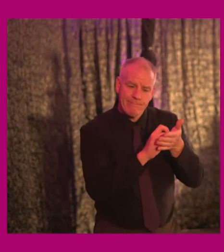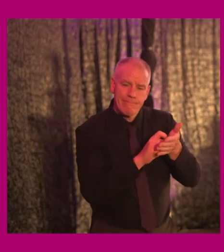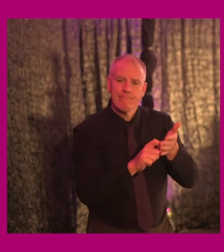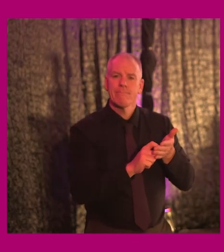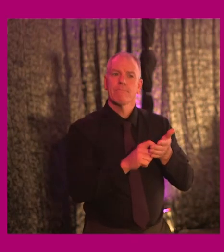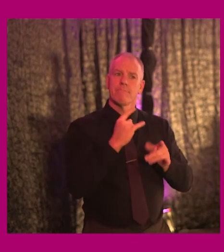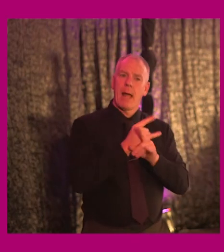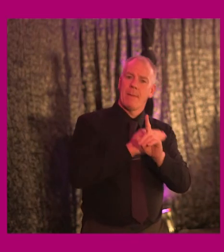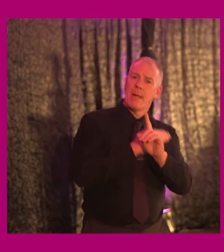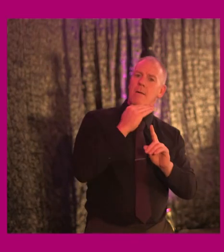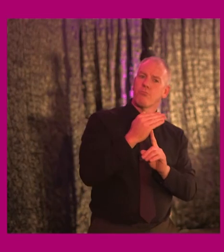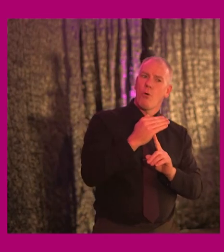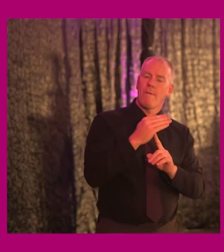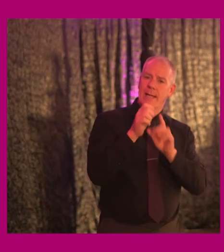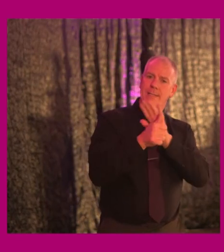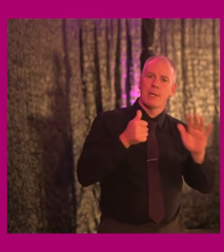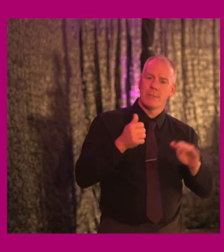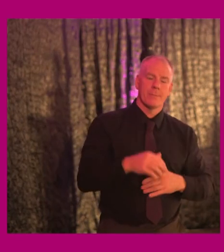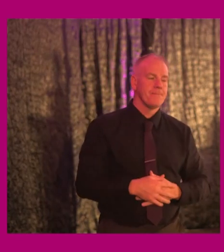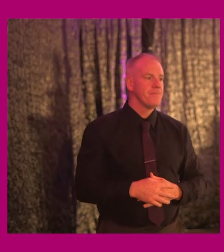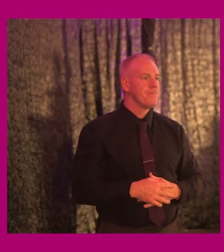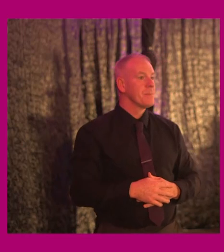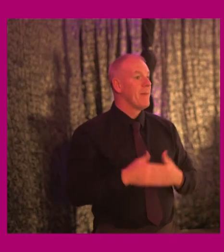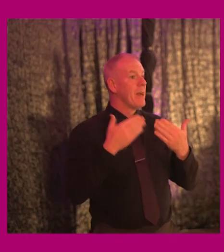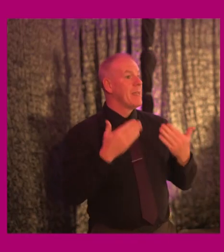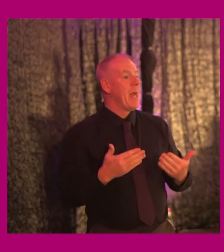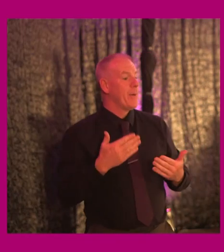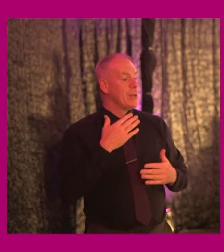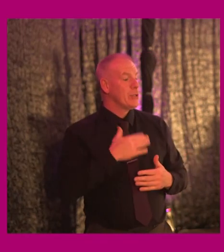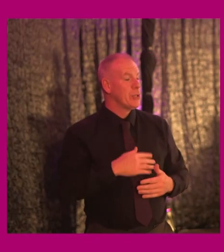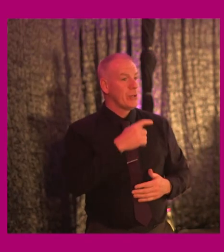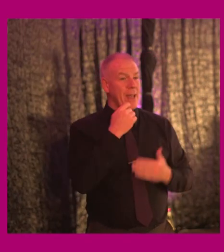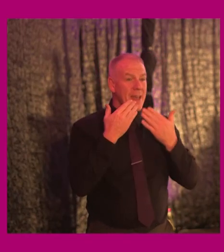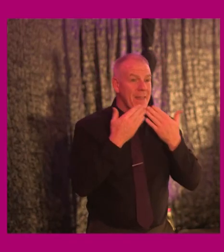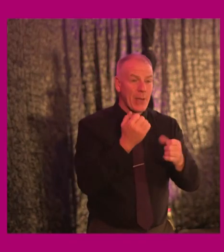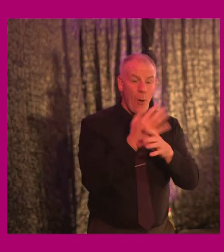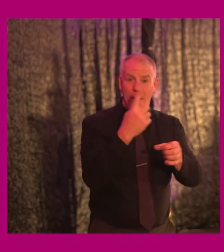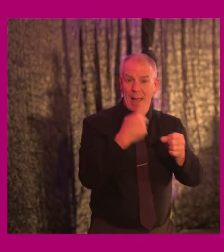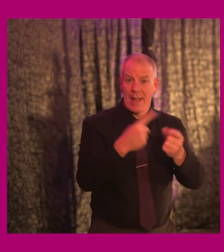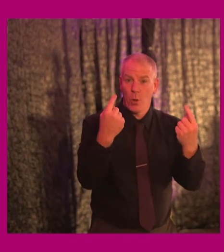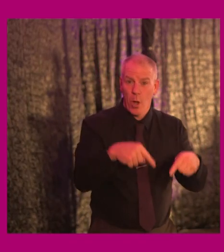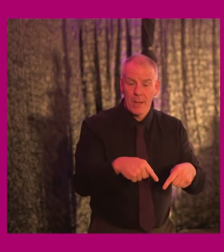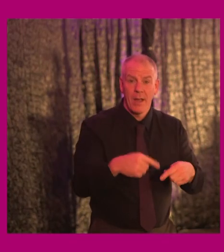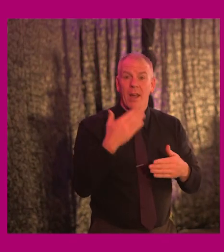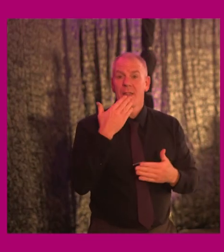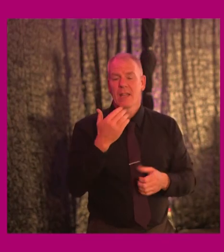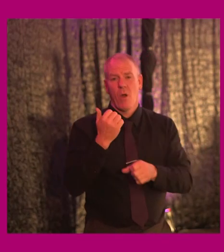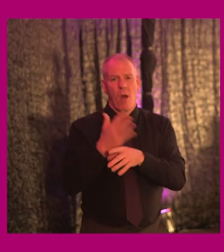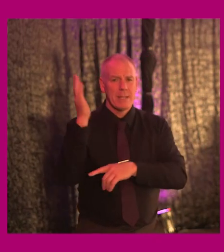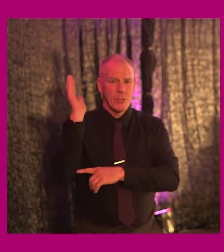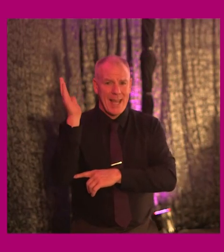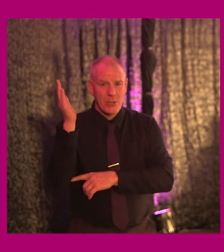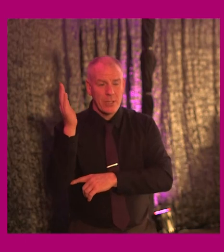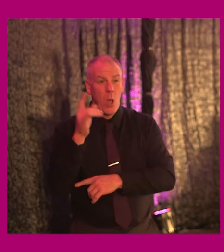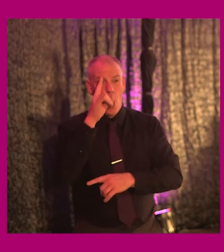of enhancing, uh, that experience. And for now, it just remains for me to thank you all again for coming. Thanks to all our speakers.